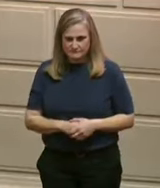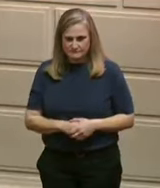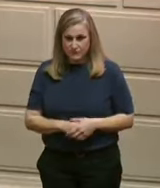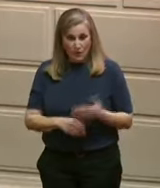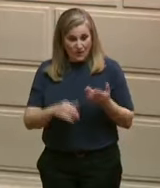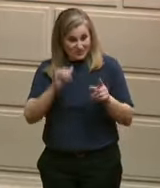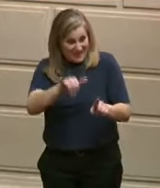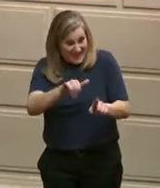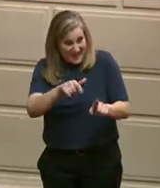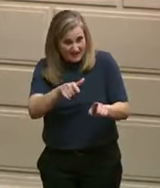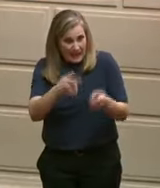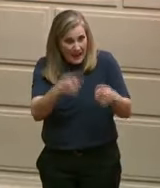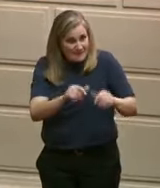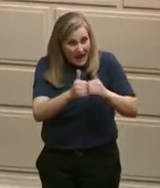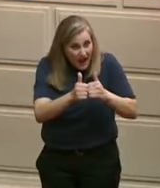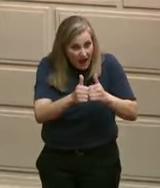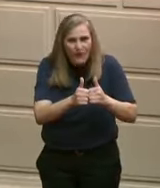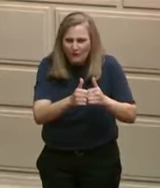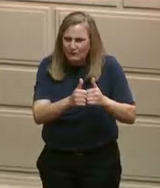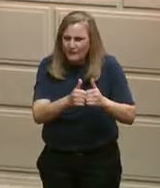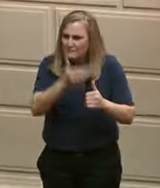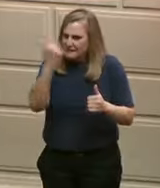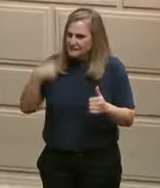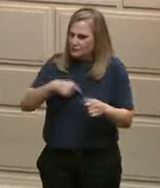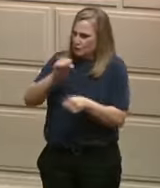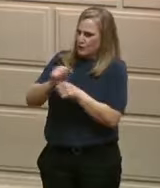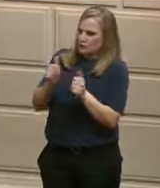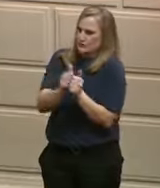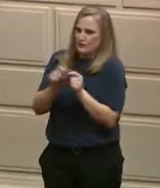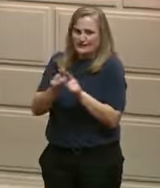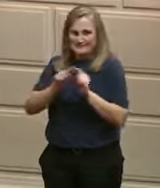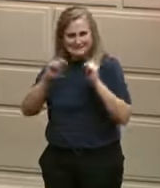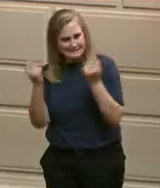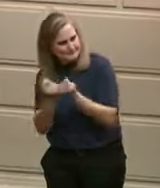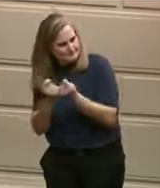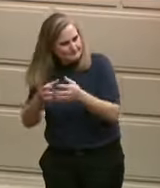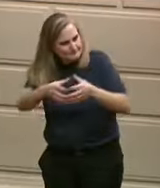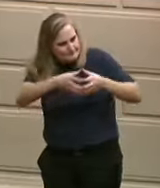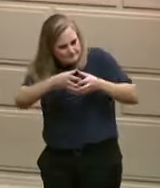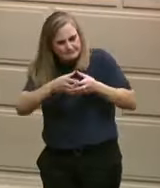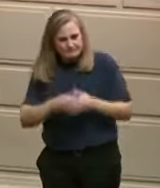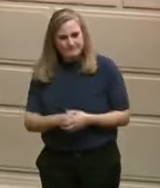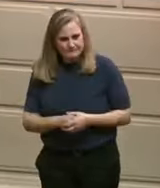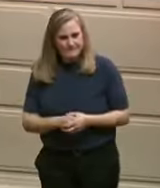him and all our small business a big round of applause for the work that they do each and every day.